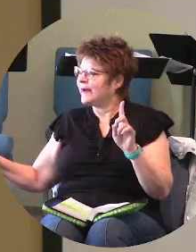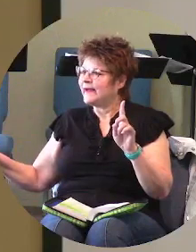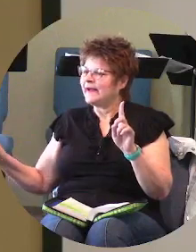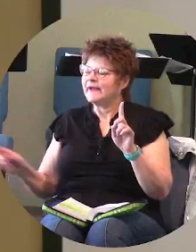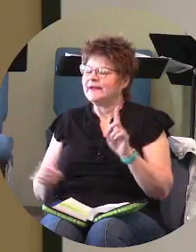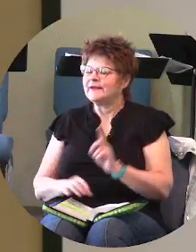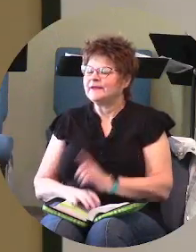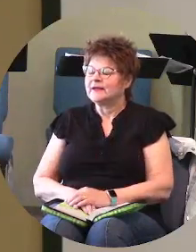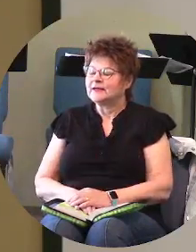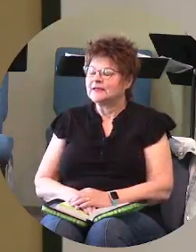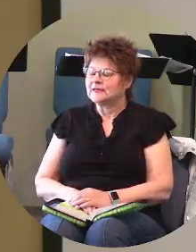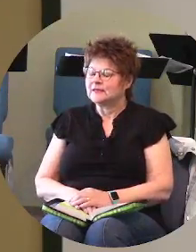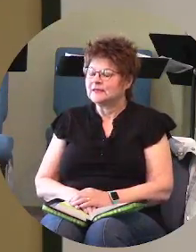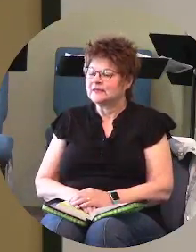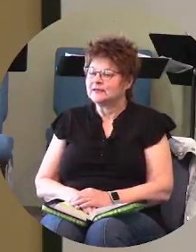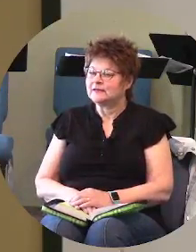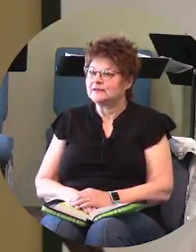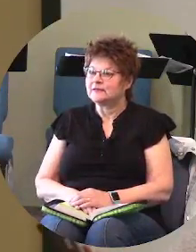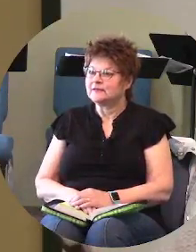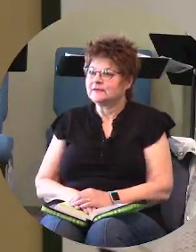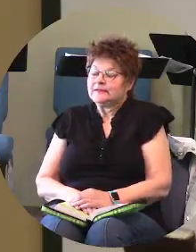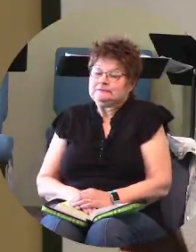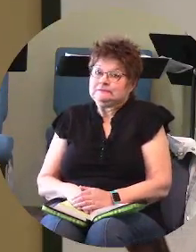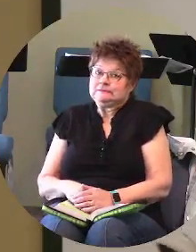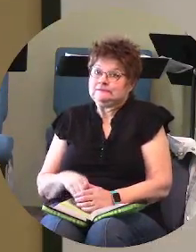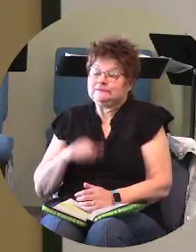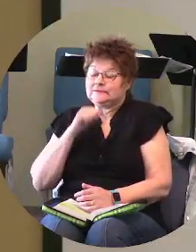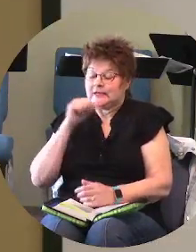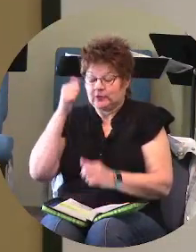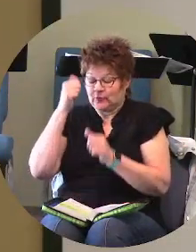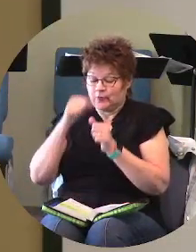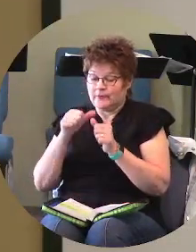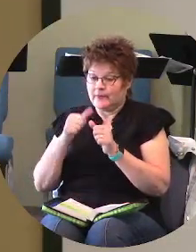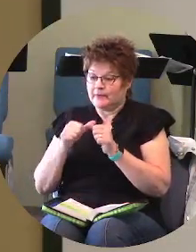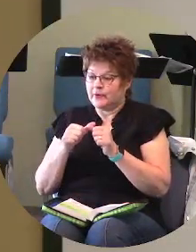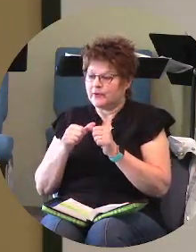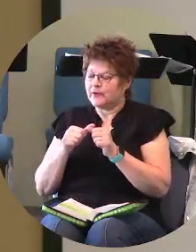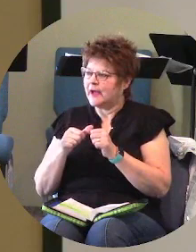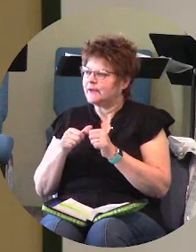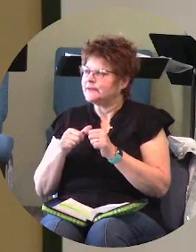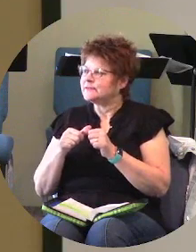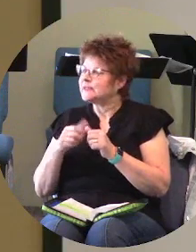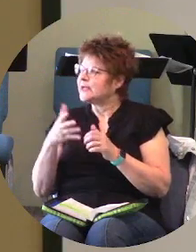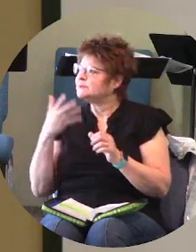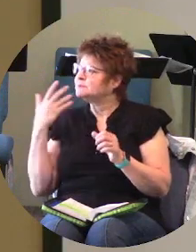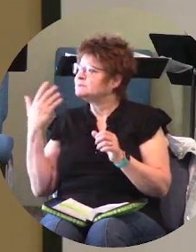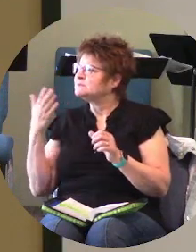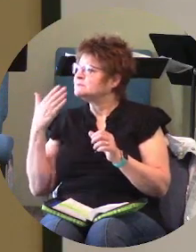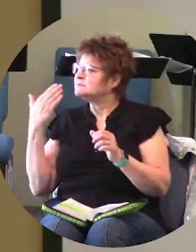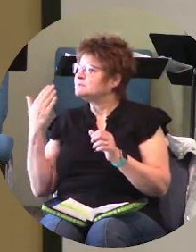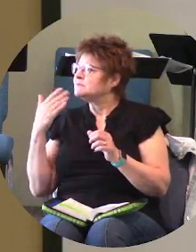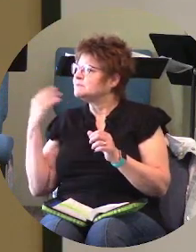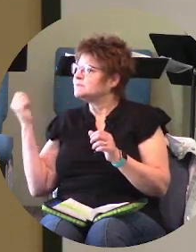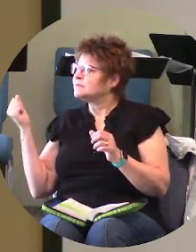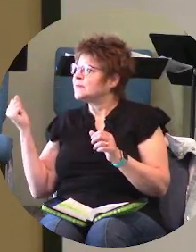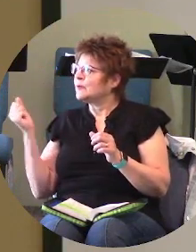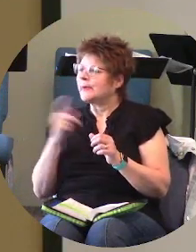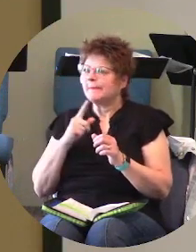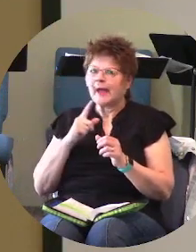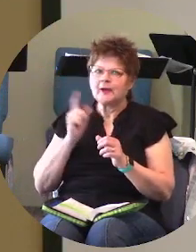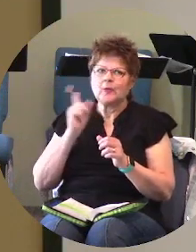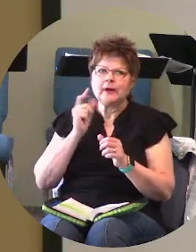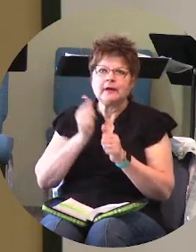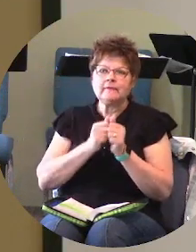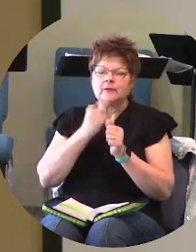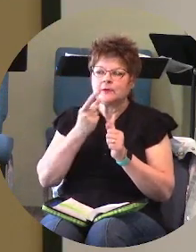and you know i just wandered and i i don't remember eating but i remember you know going and smelling and looking and everything and then i went back to where everybody else